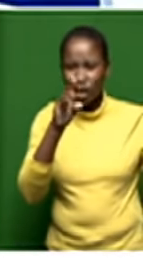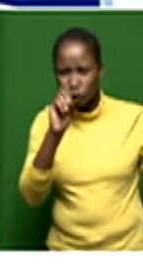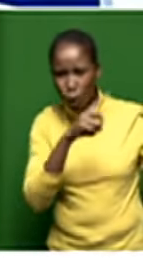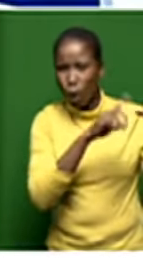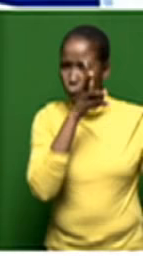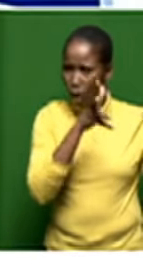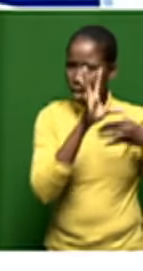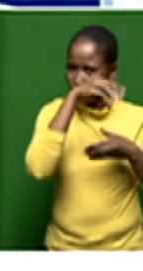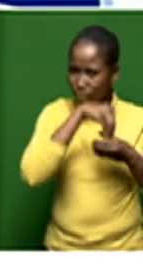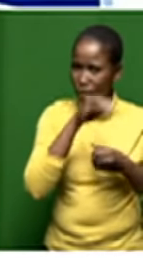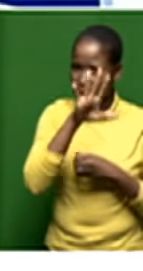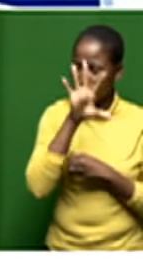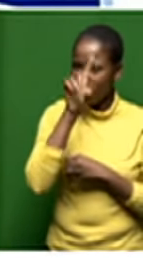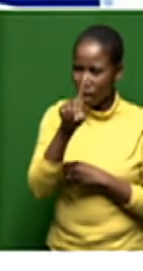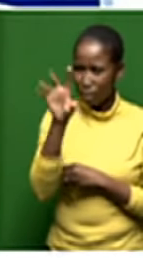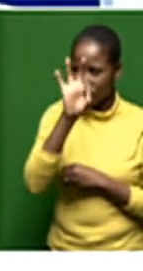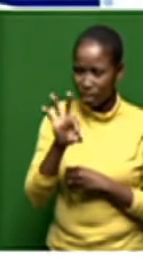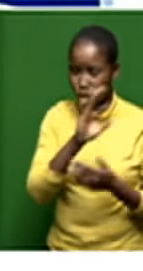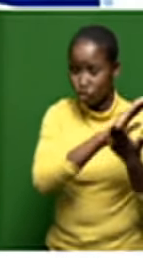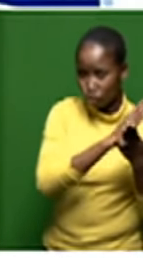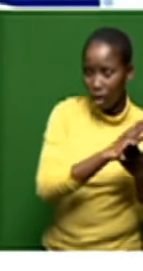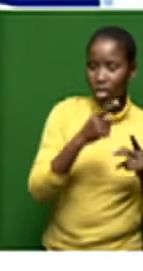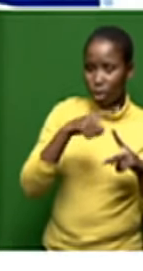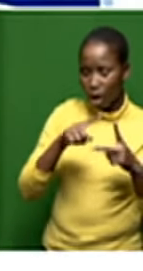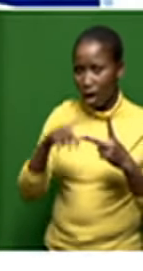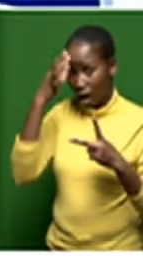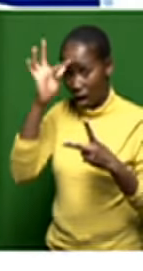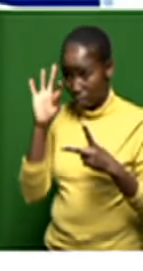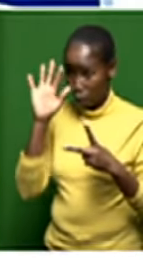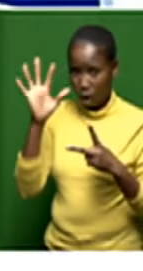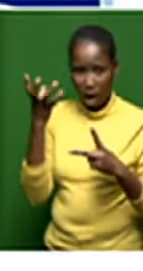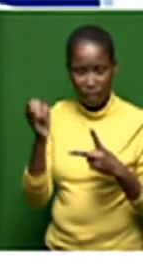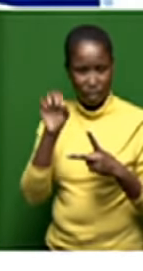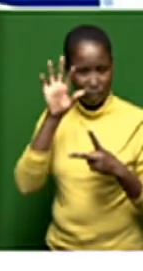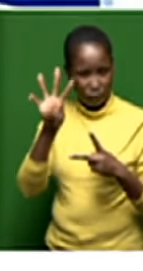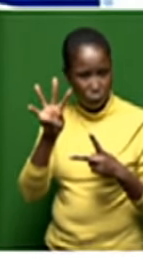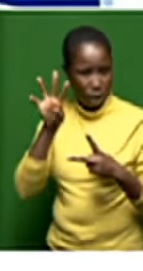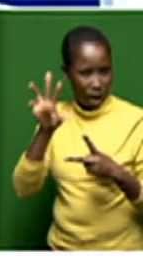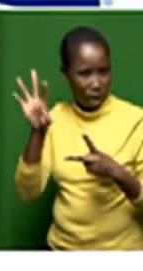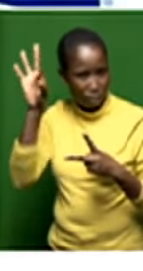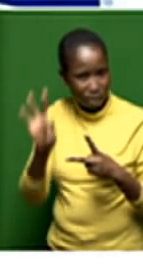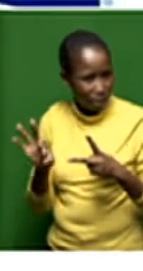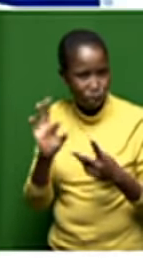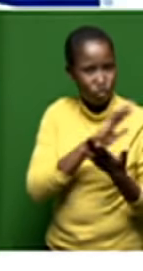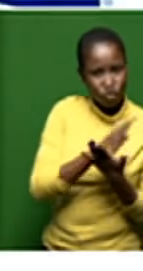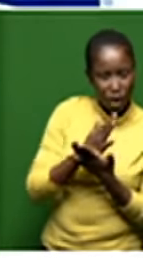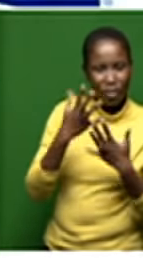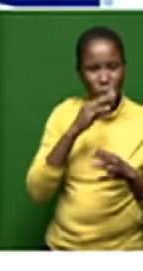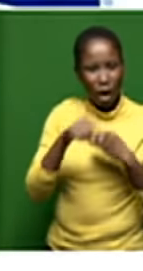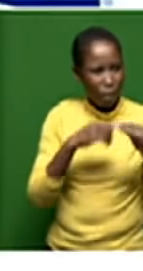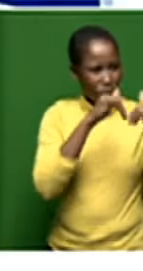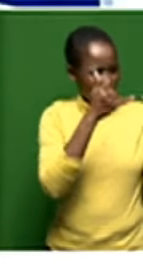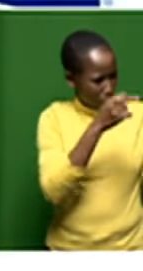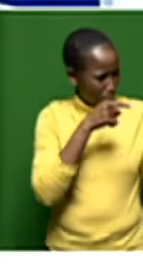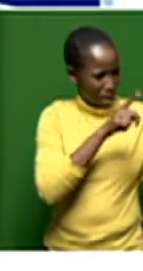equity partner at 51 percent and government would uh have the remaining 49 percent there was talk about takato coming